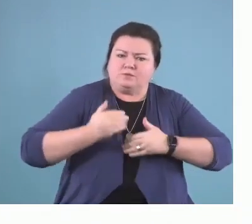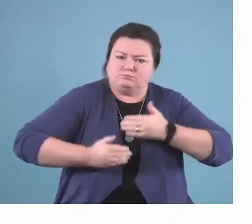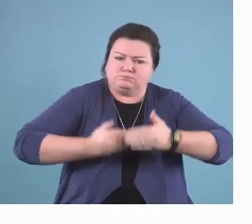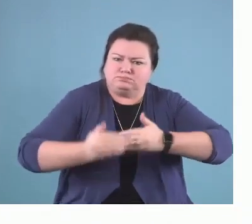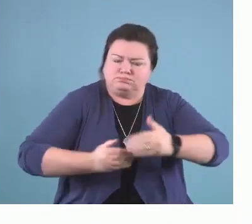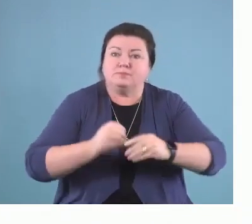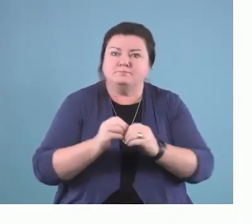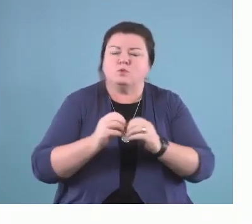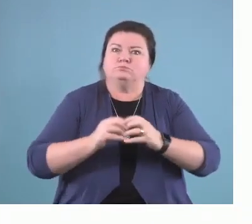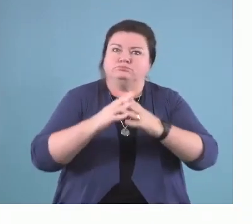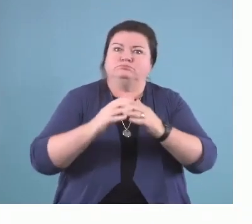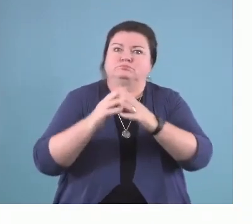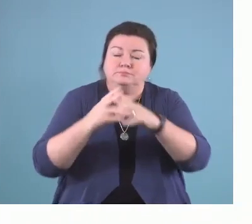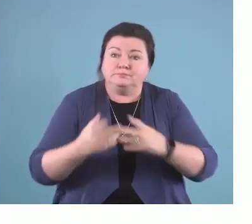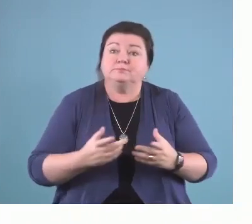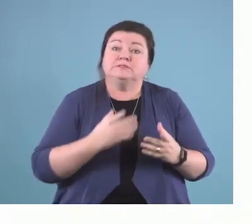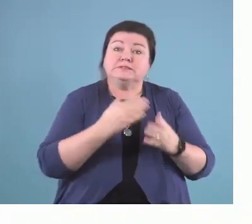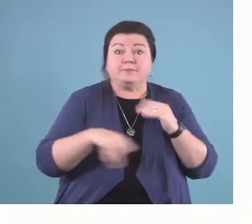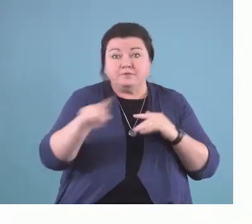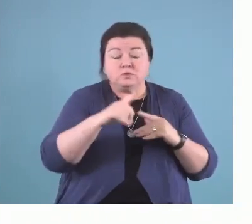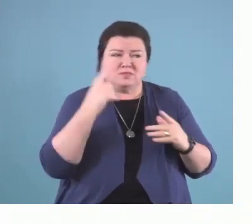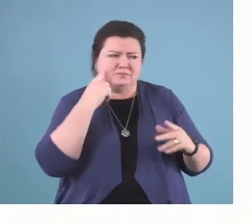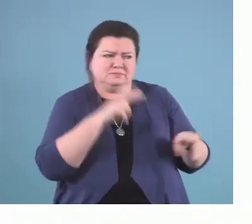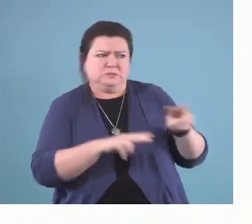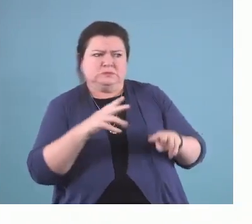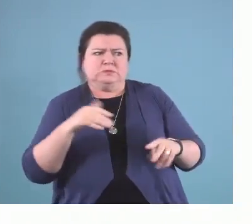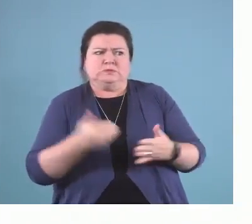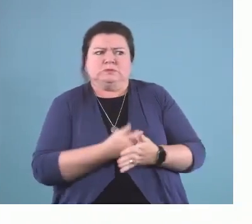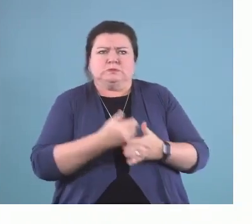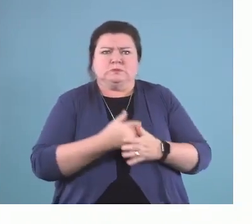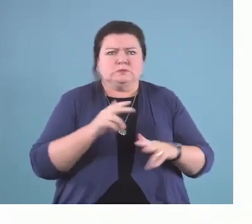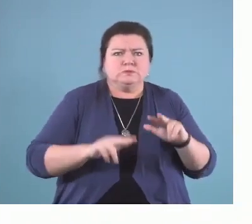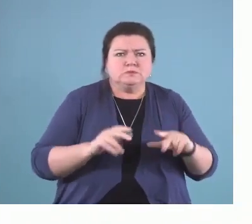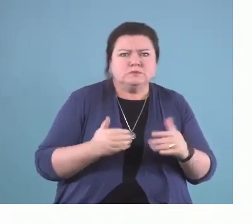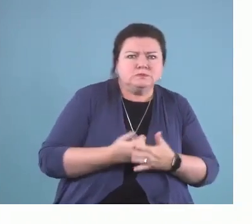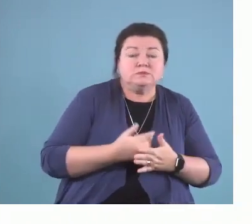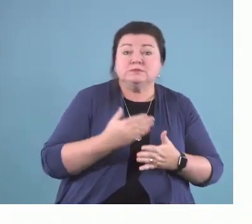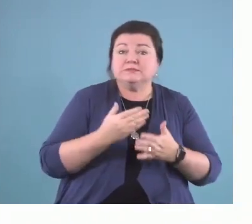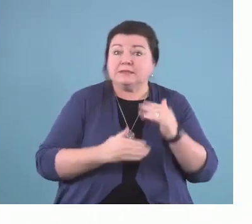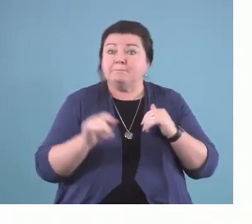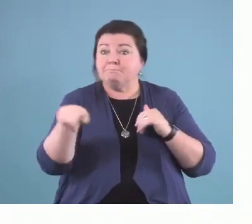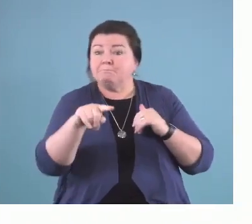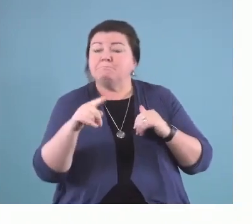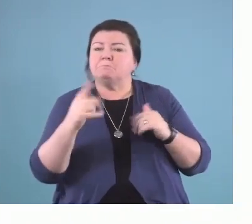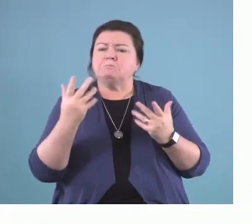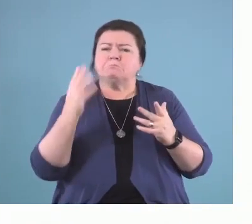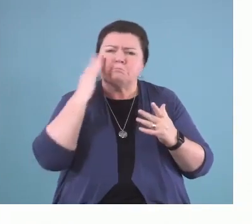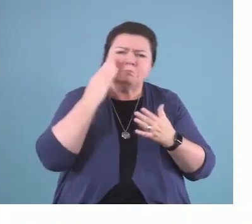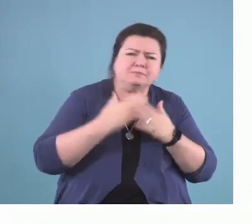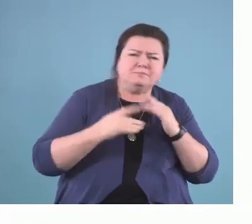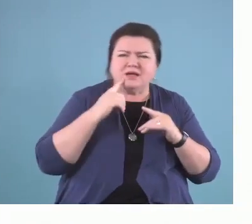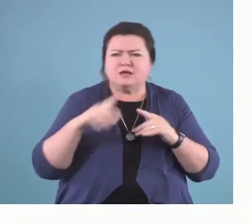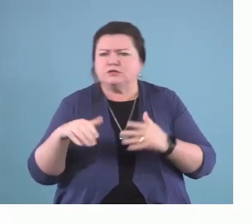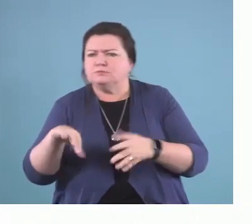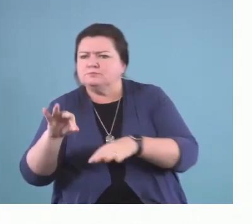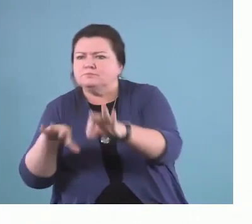new. All of it may be new to some of you. Parts of it may be new to some of you. But I hope what you'll find at the end is